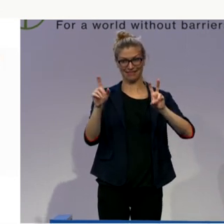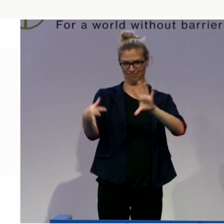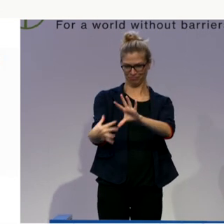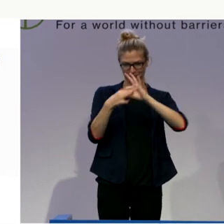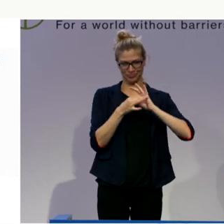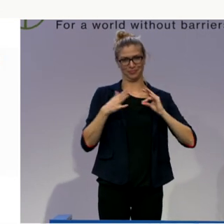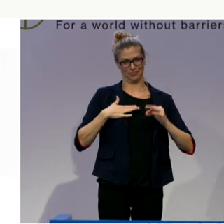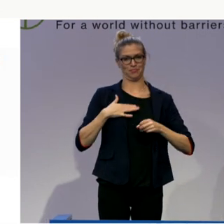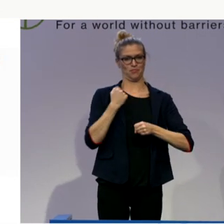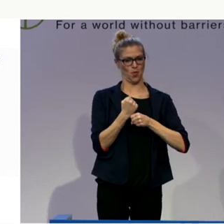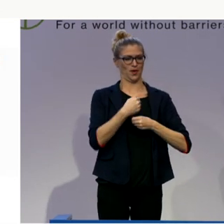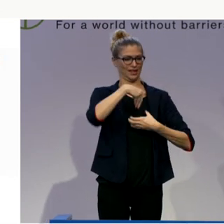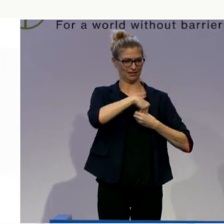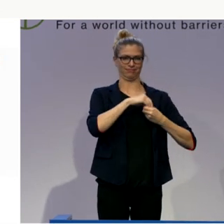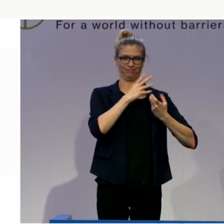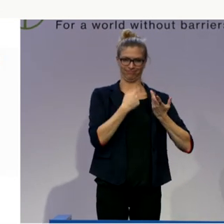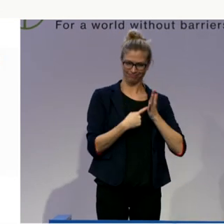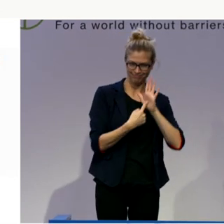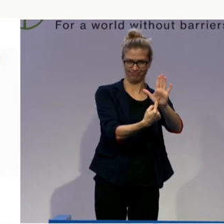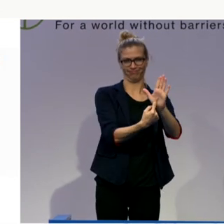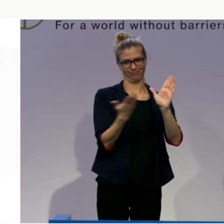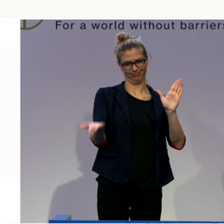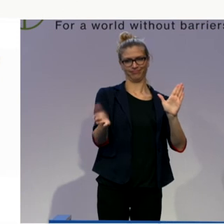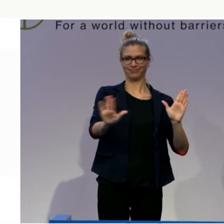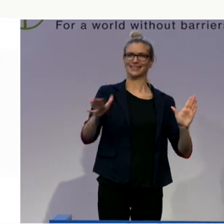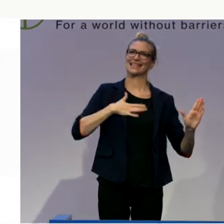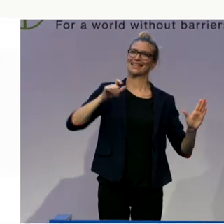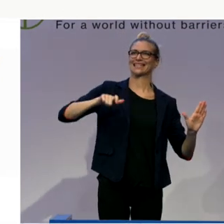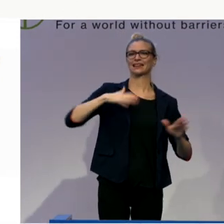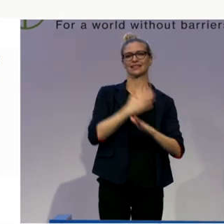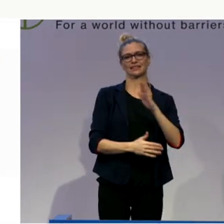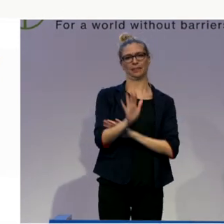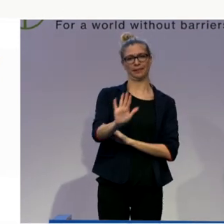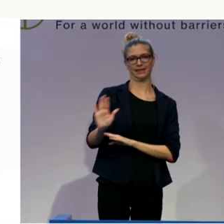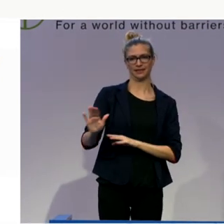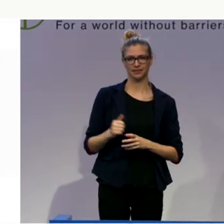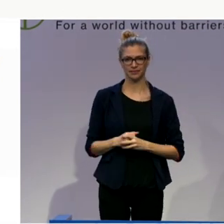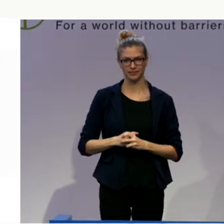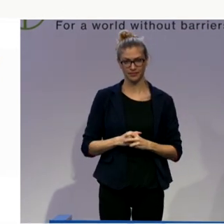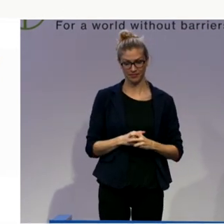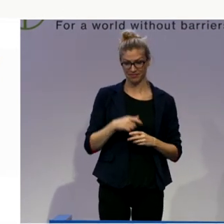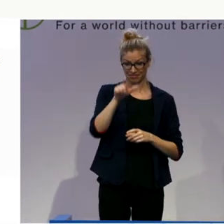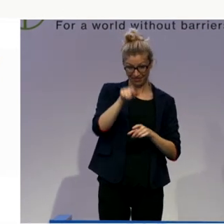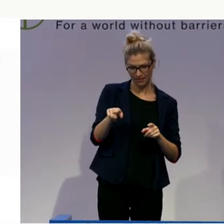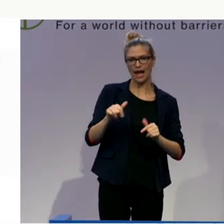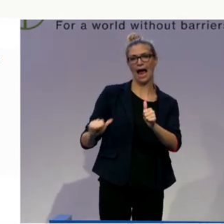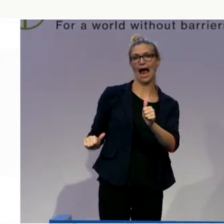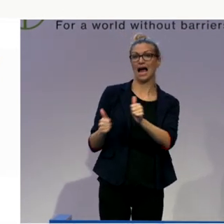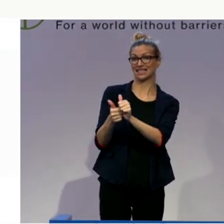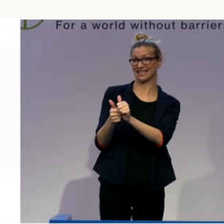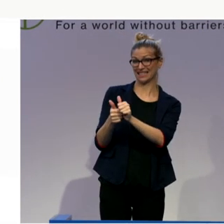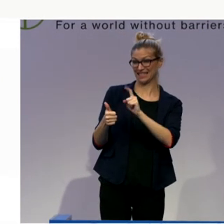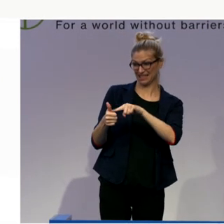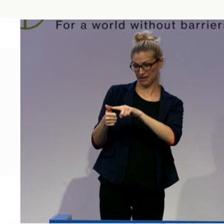much to my reflections when it comes to personal assistance and to personal budget. The basic needs is a